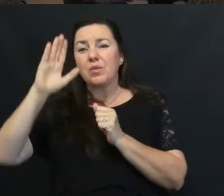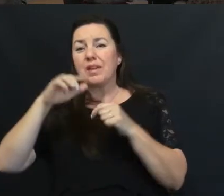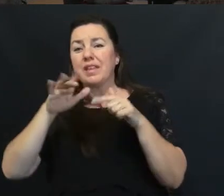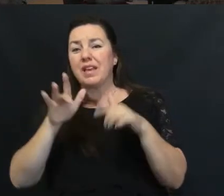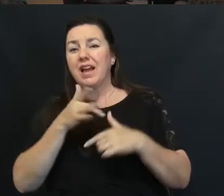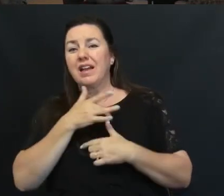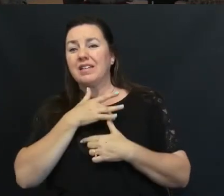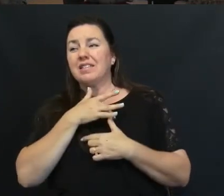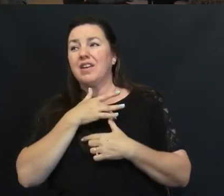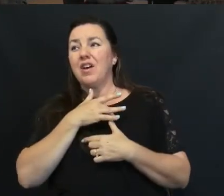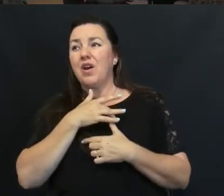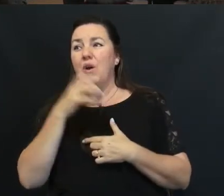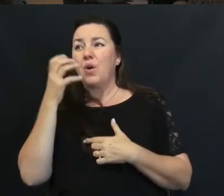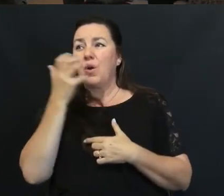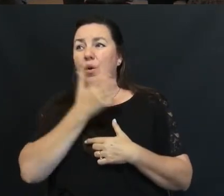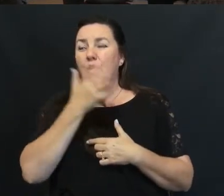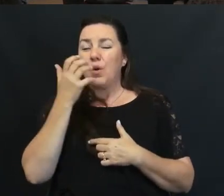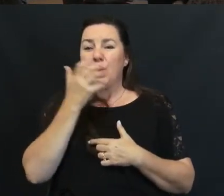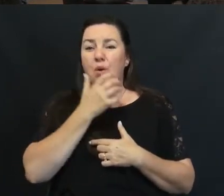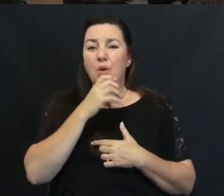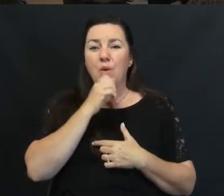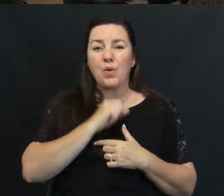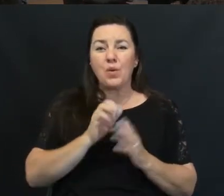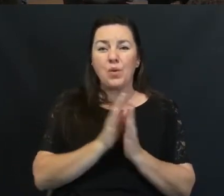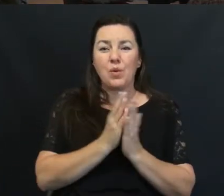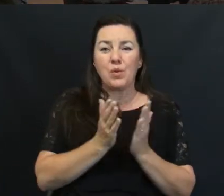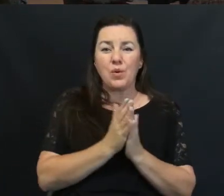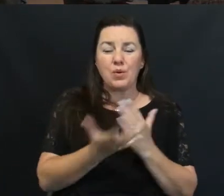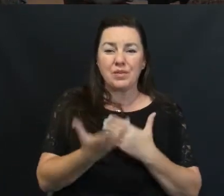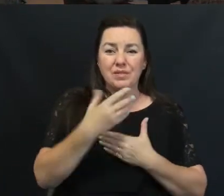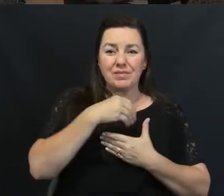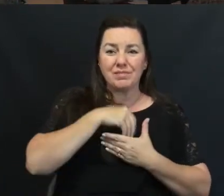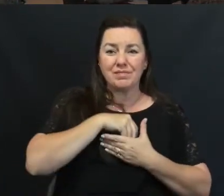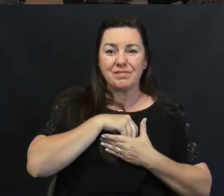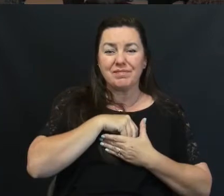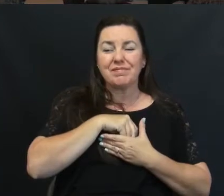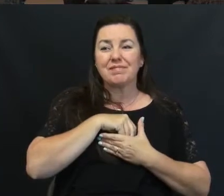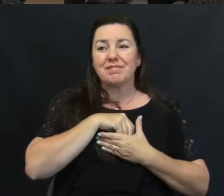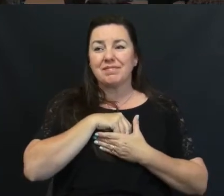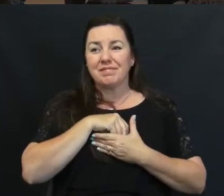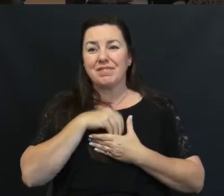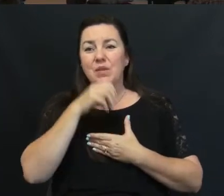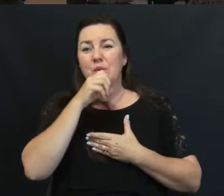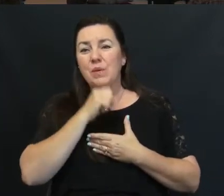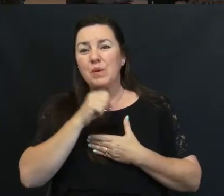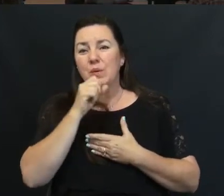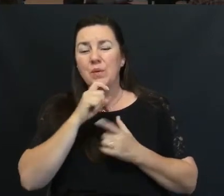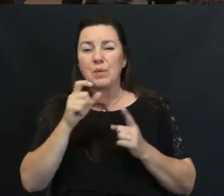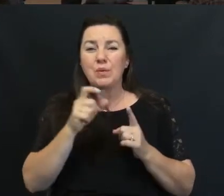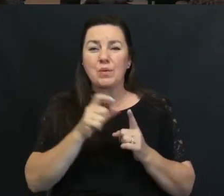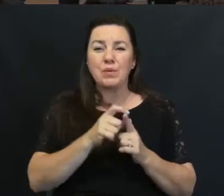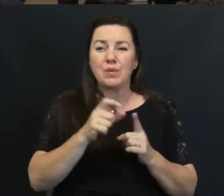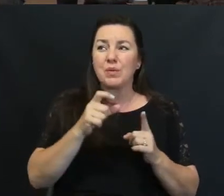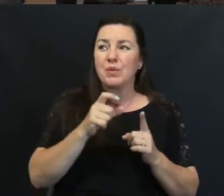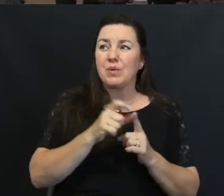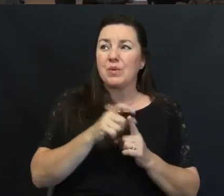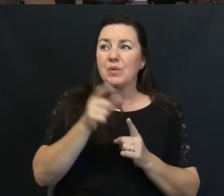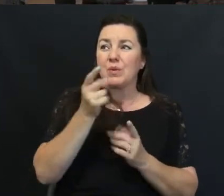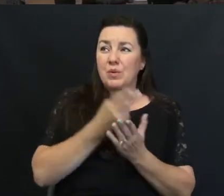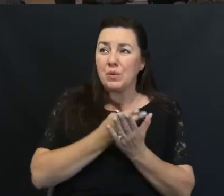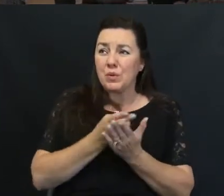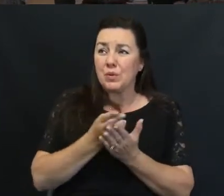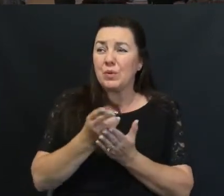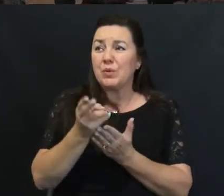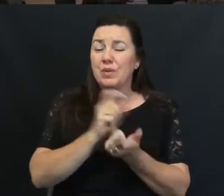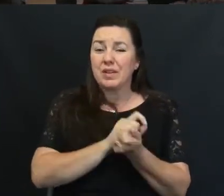Oh, let the ancient words impart. Ancient words ever true,